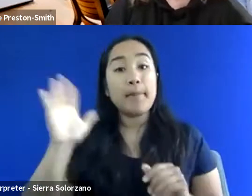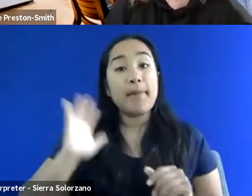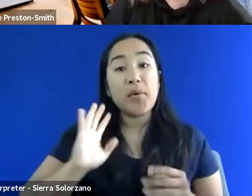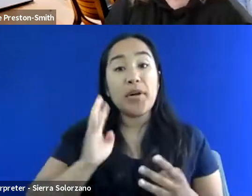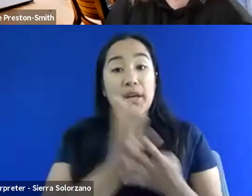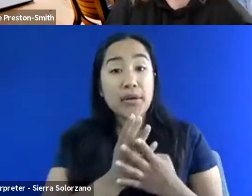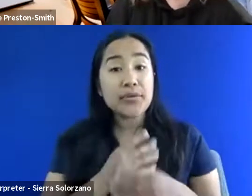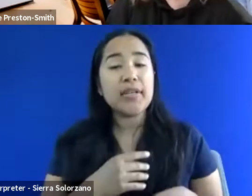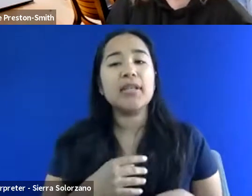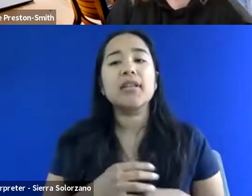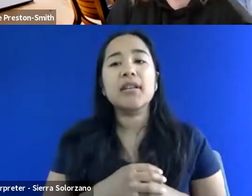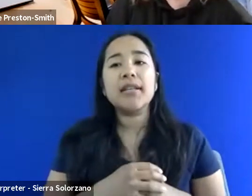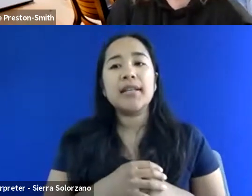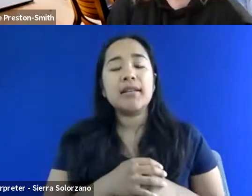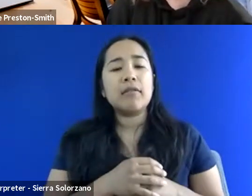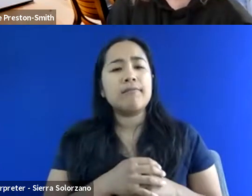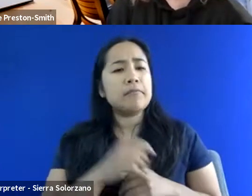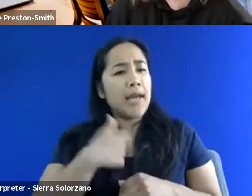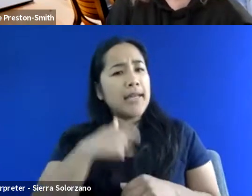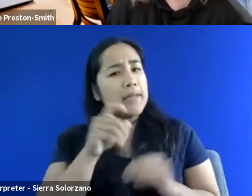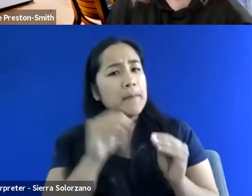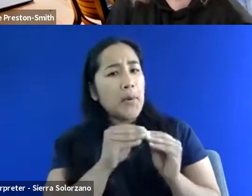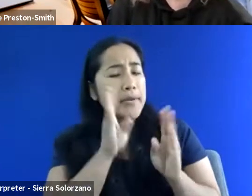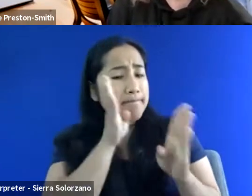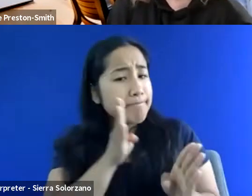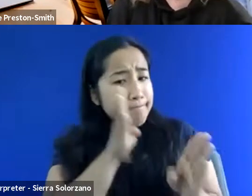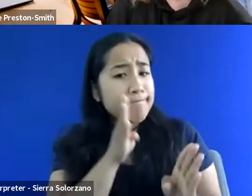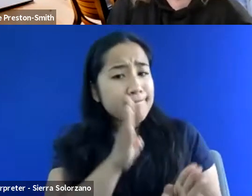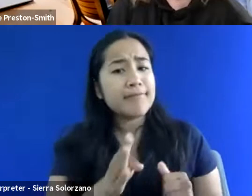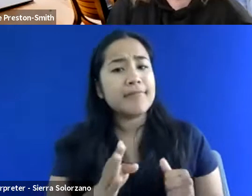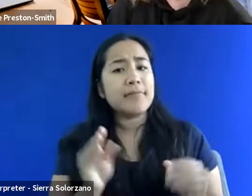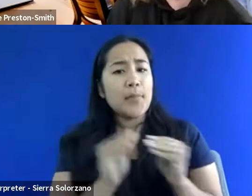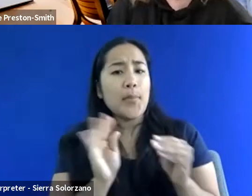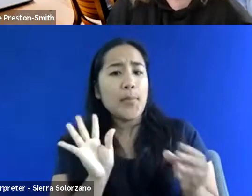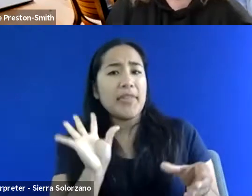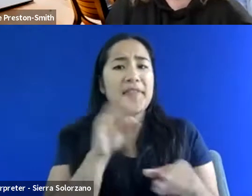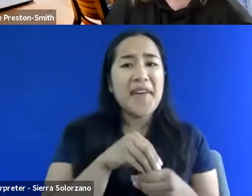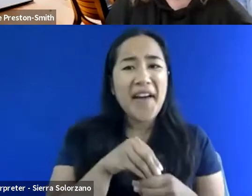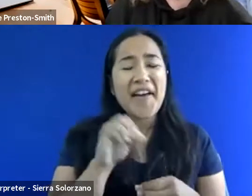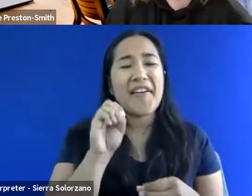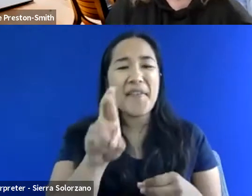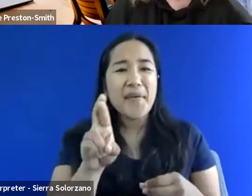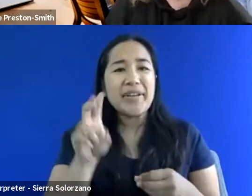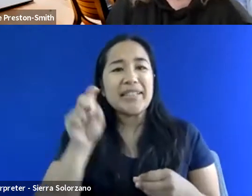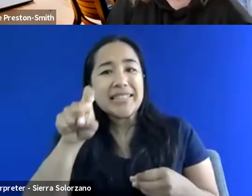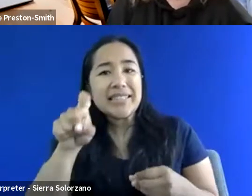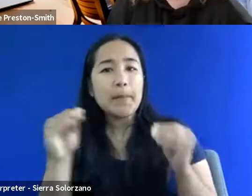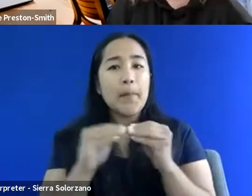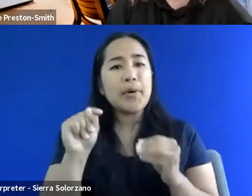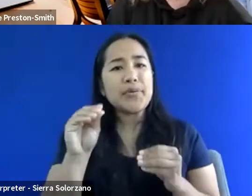incarcerated and, and need my attention or my intervention or some other tools, you know? So